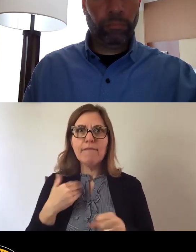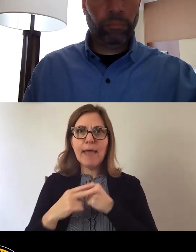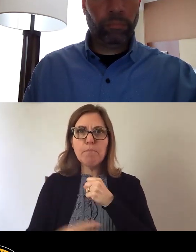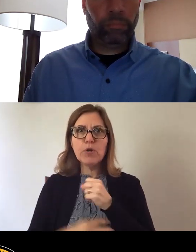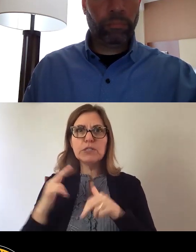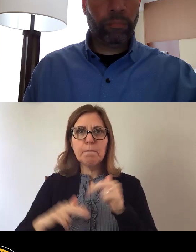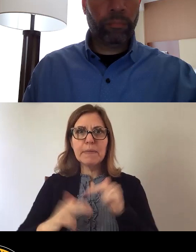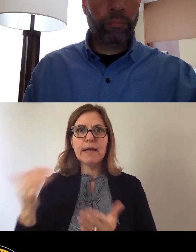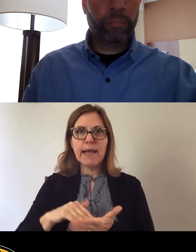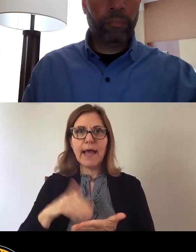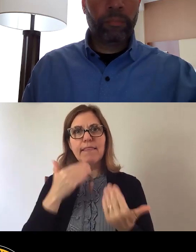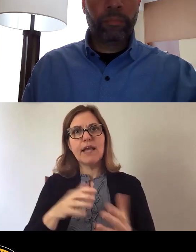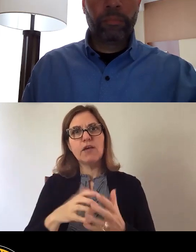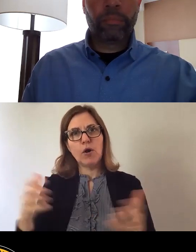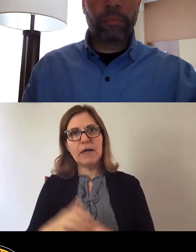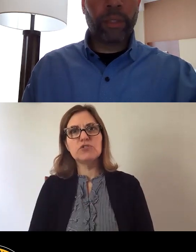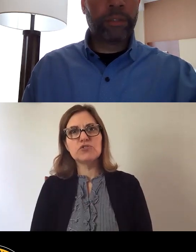you very much.